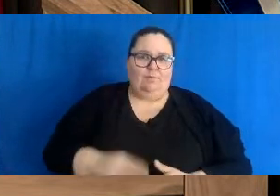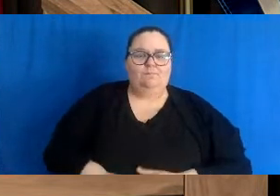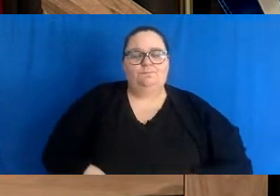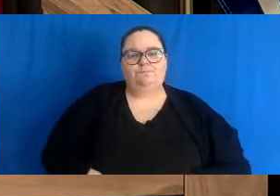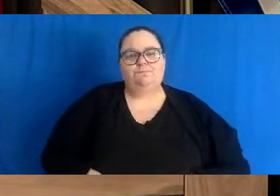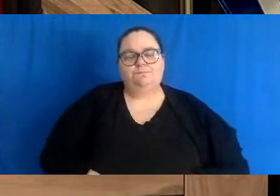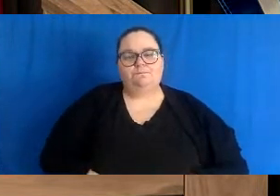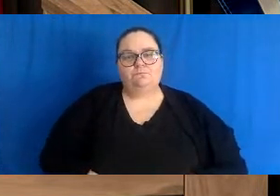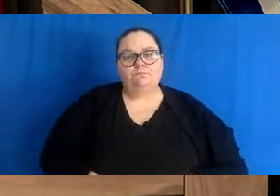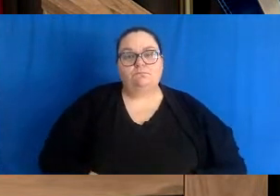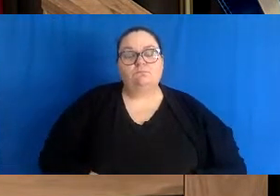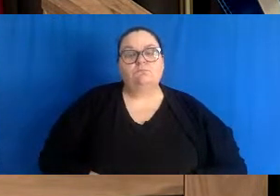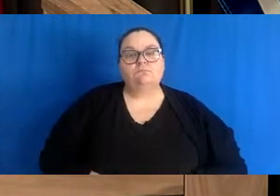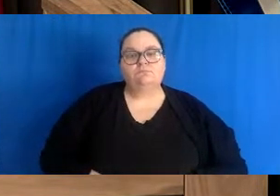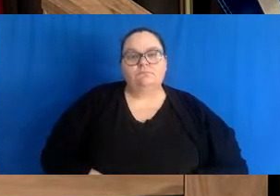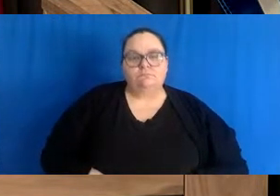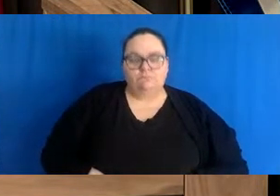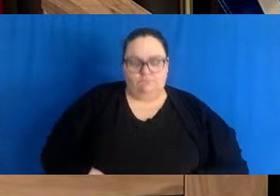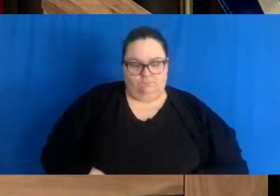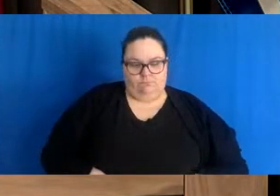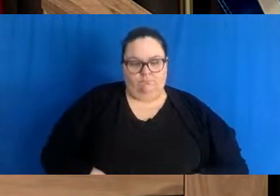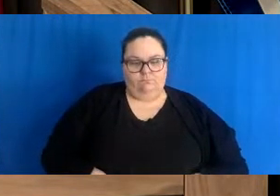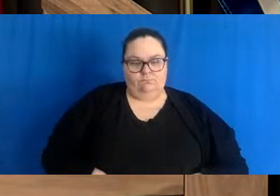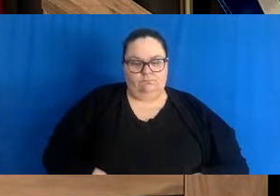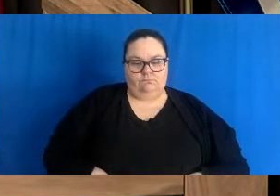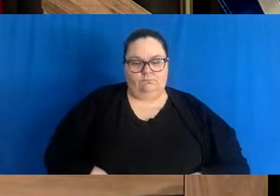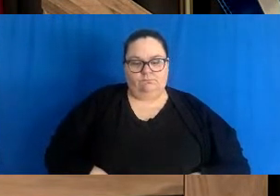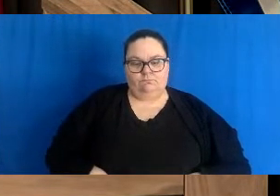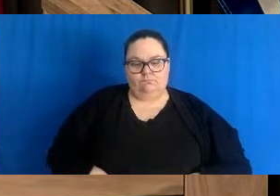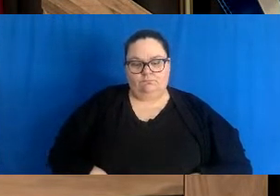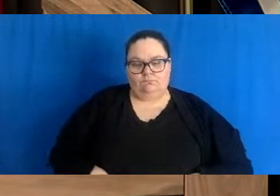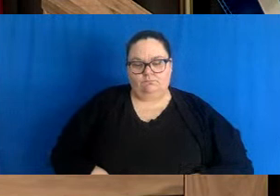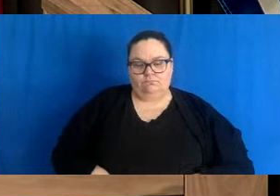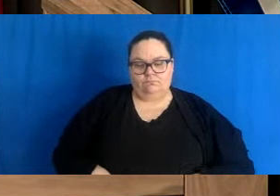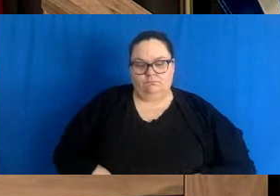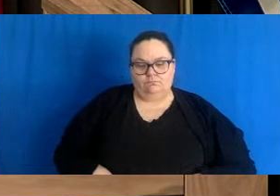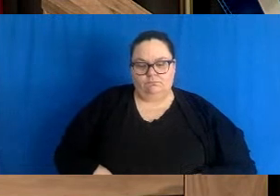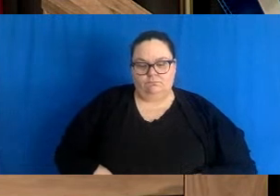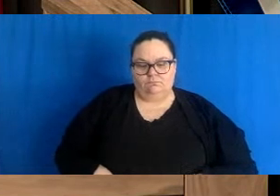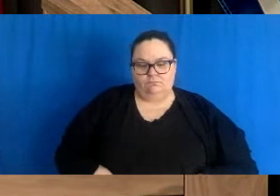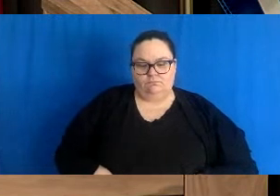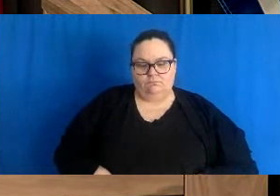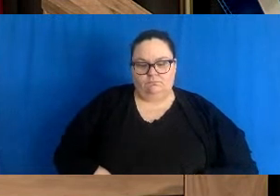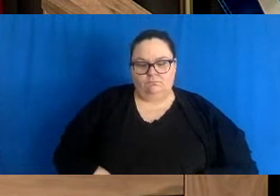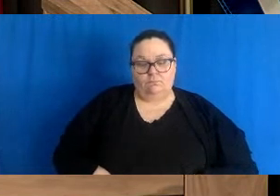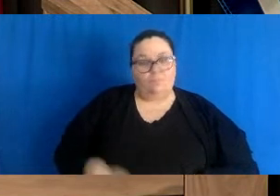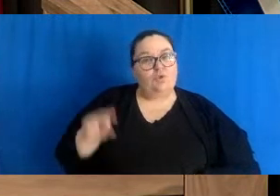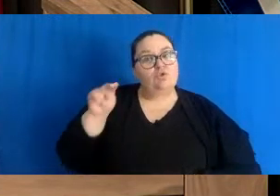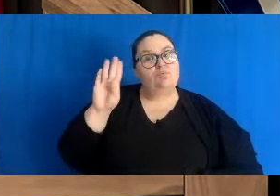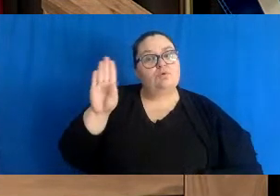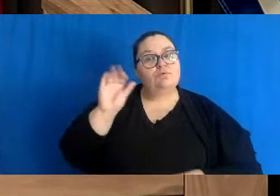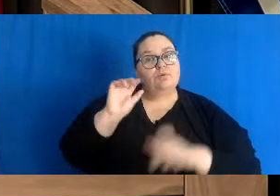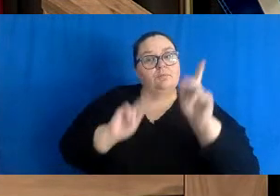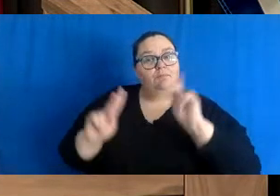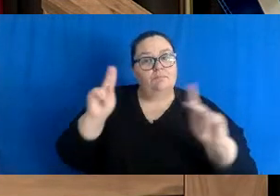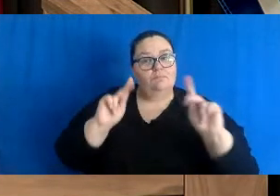As New Brunswickers, it is by working together that we will